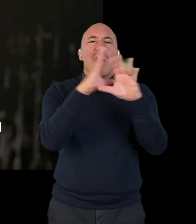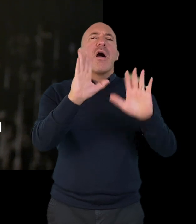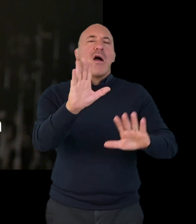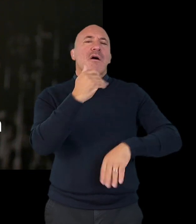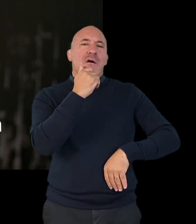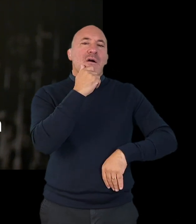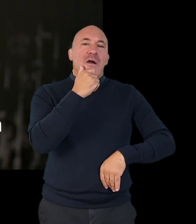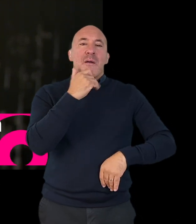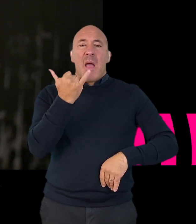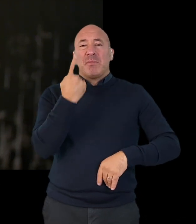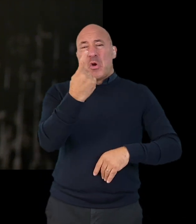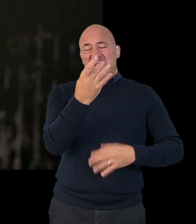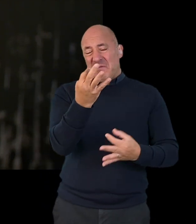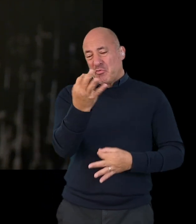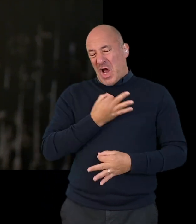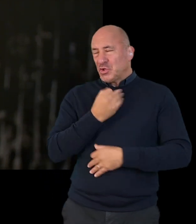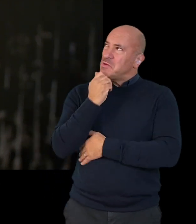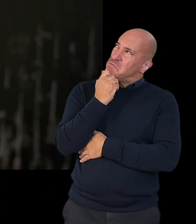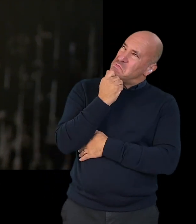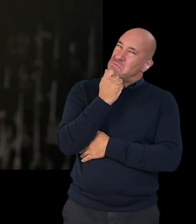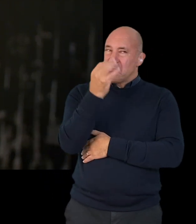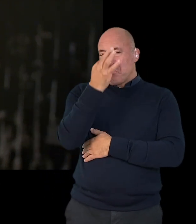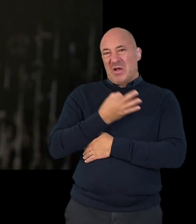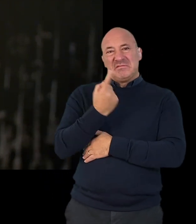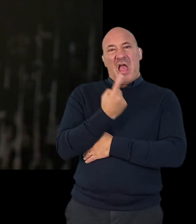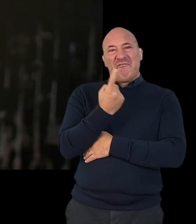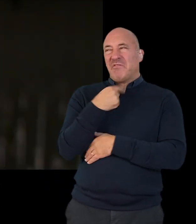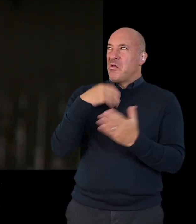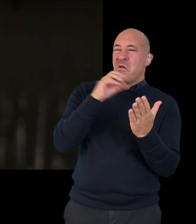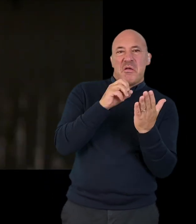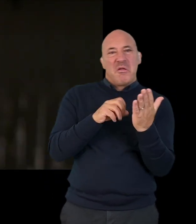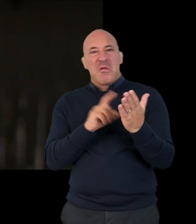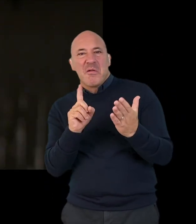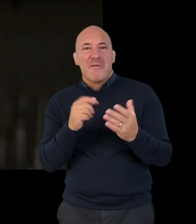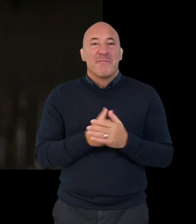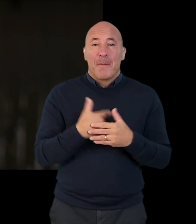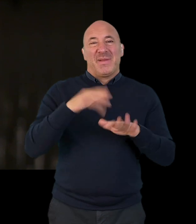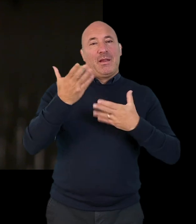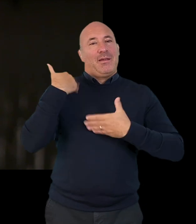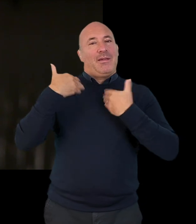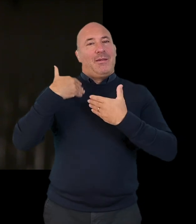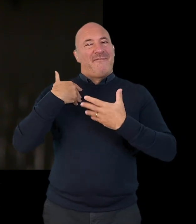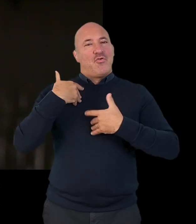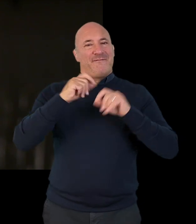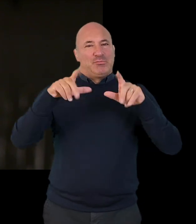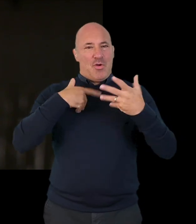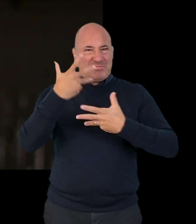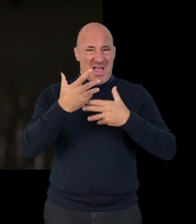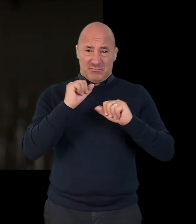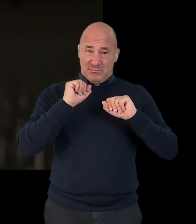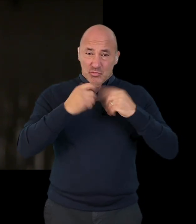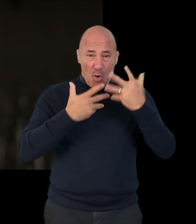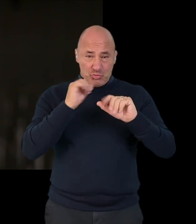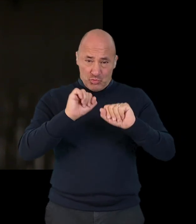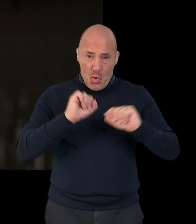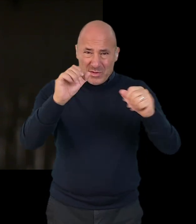examples and some questions that you may want to ask yourself when you're drafting your statement. As we said in previous videos this is your story and it